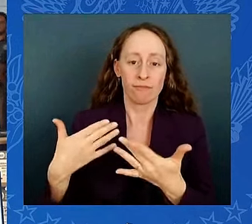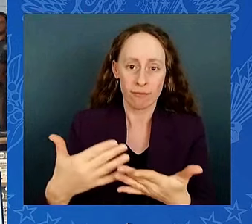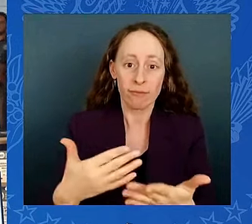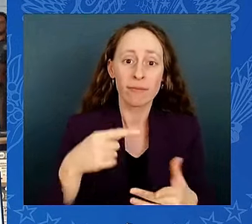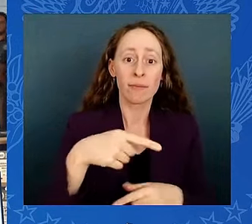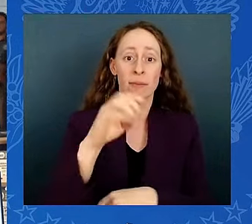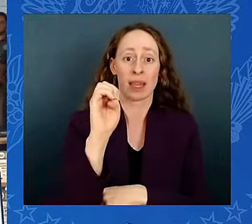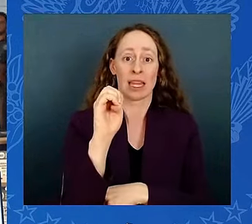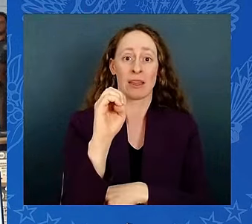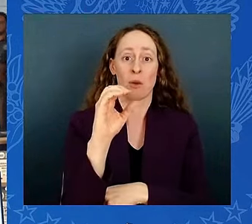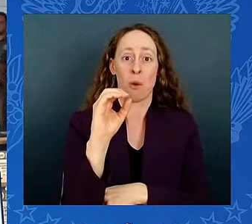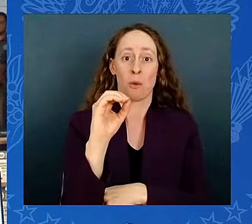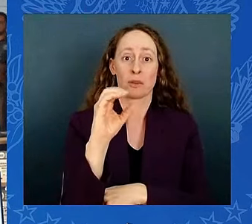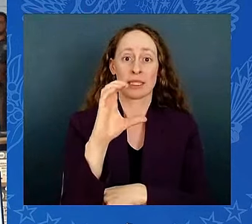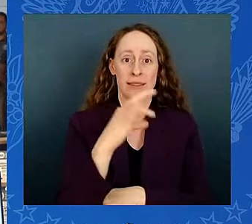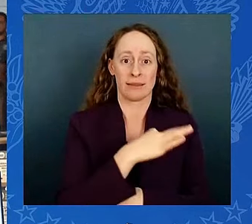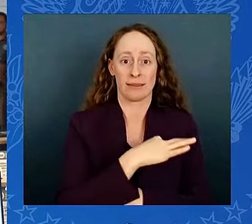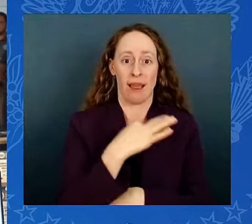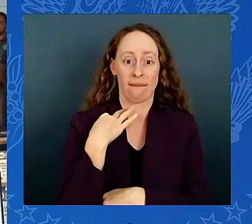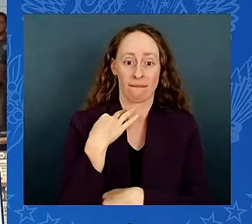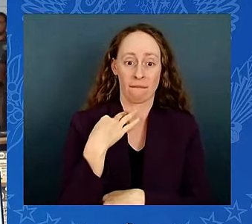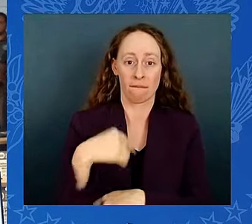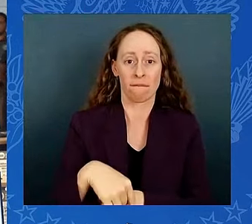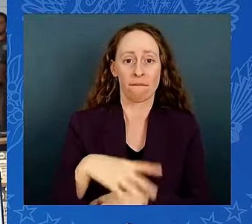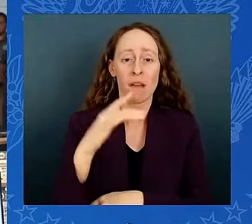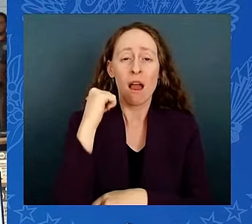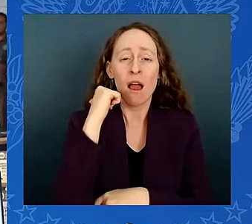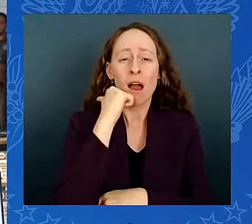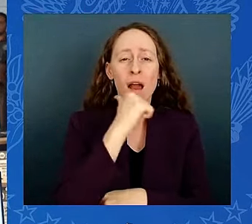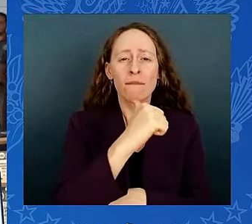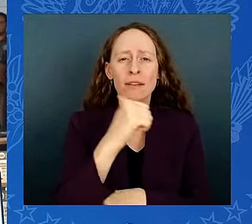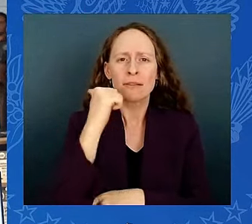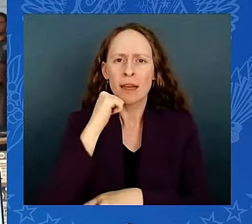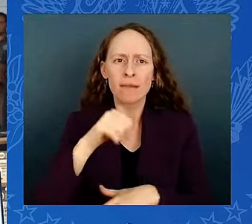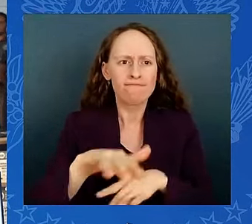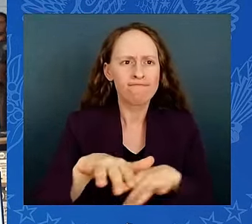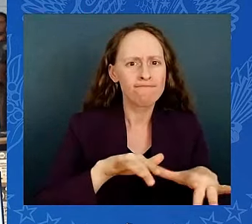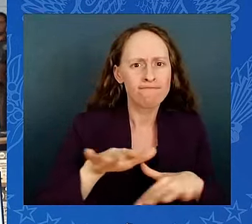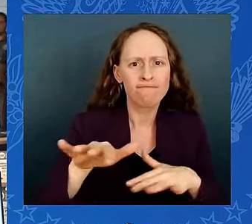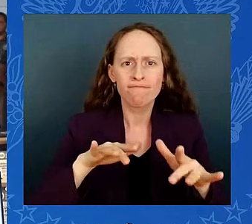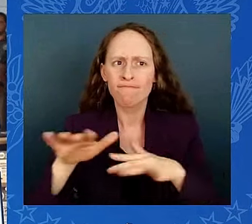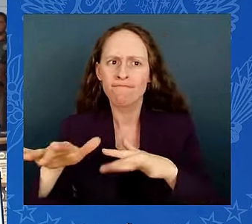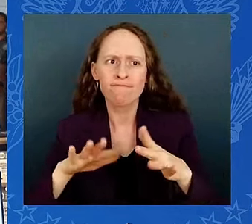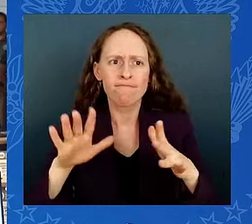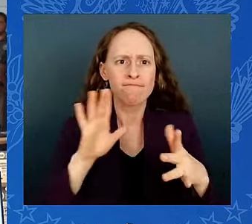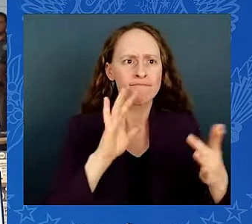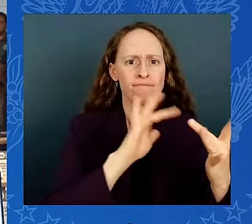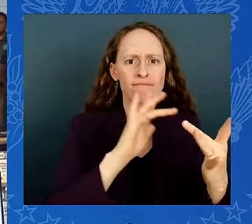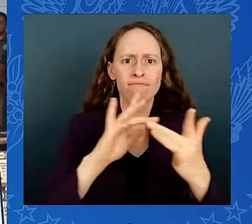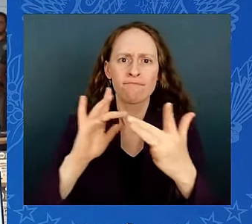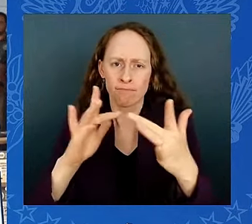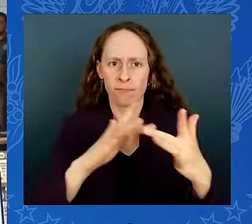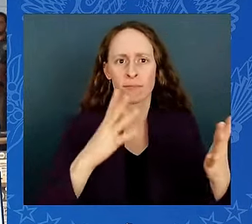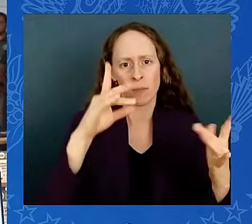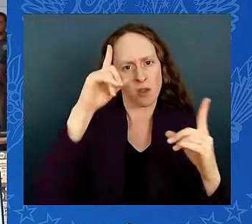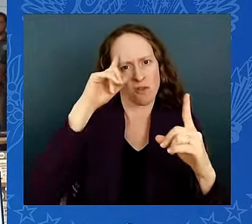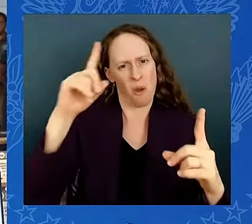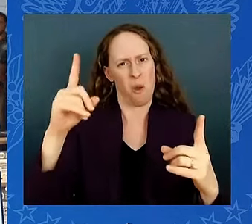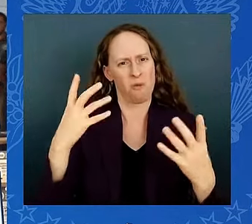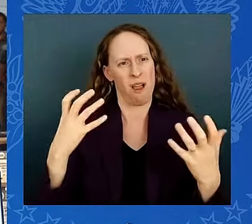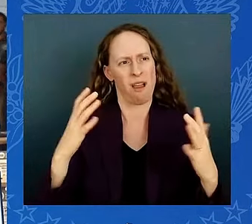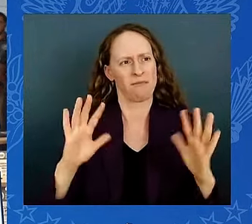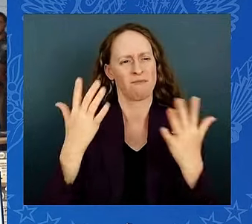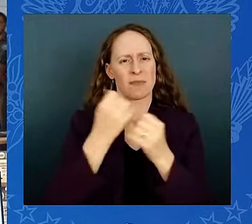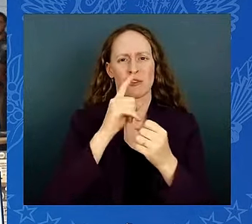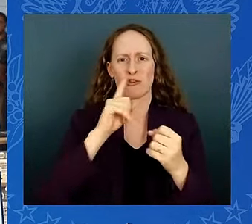partners across the district to keep us safe. We have activated this EOC more than two dozen times since